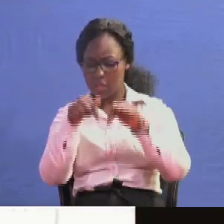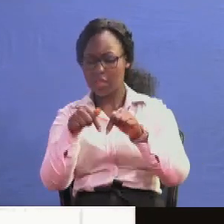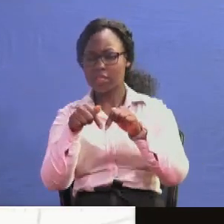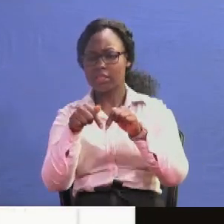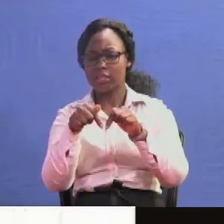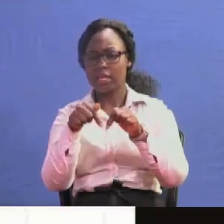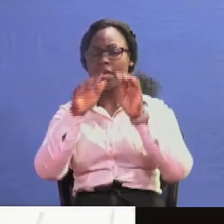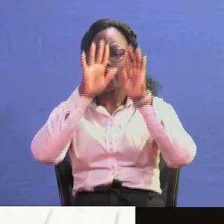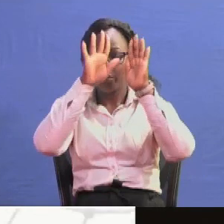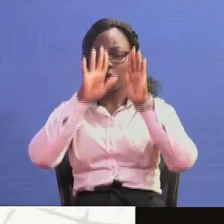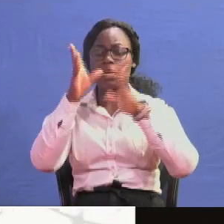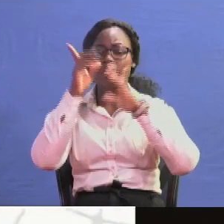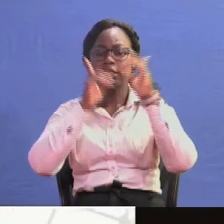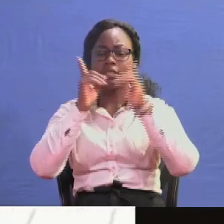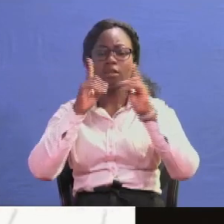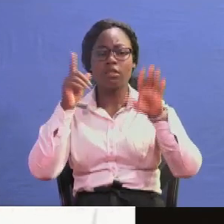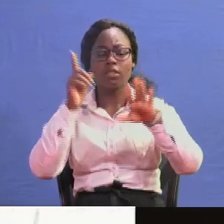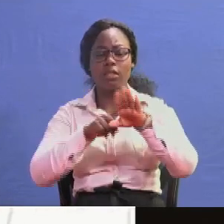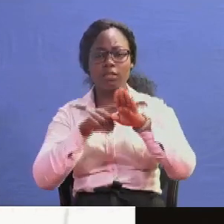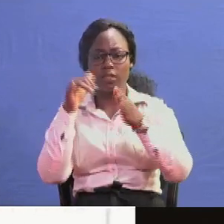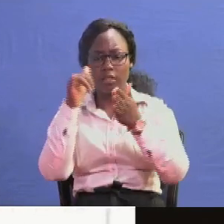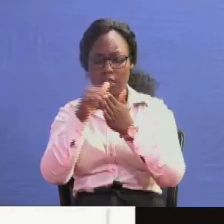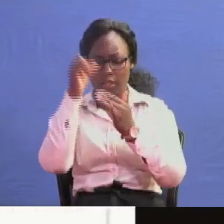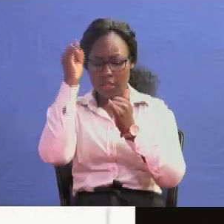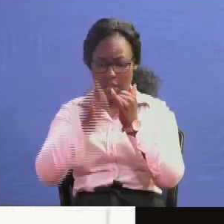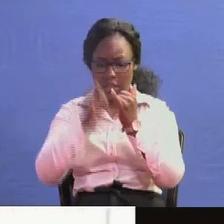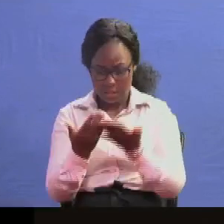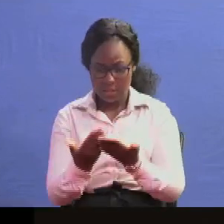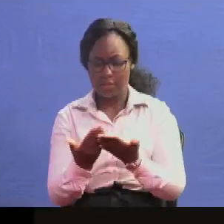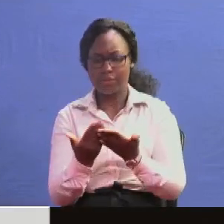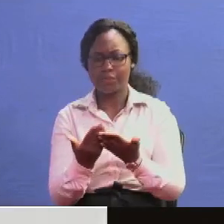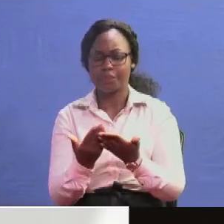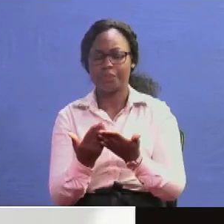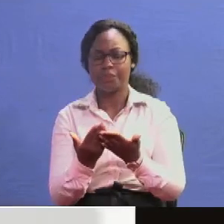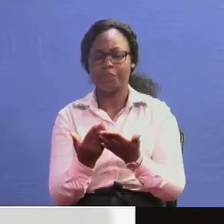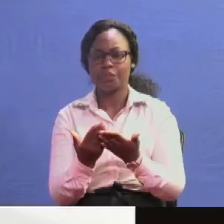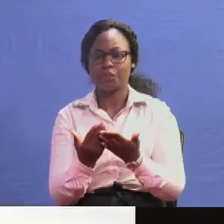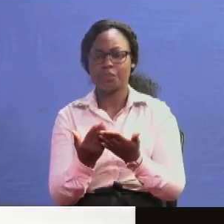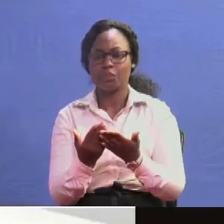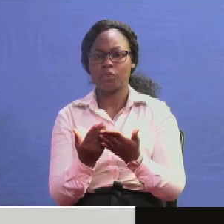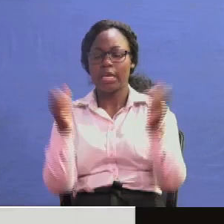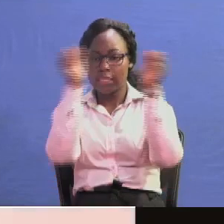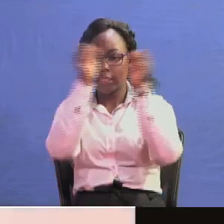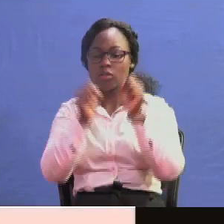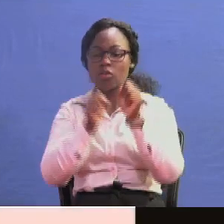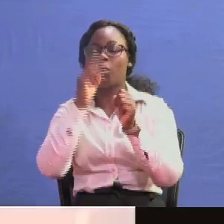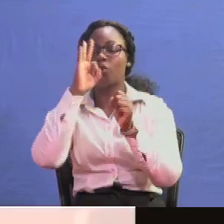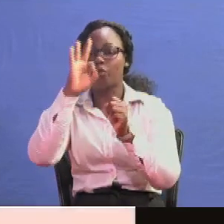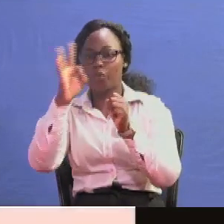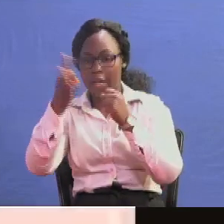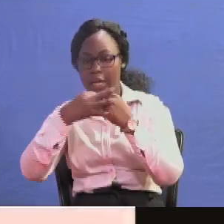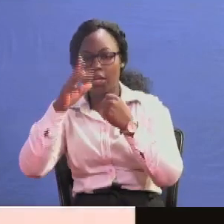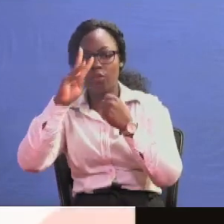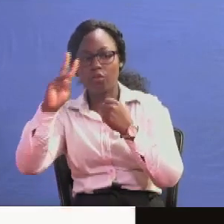you know important discussion at a time that the last cohort of the 844 system of education that is